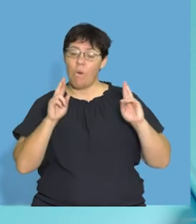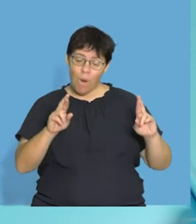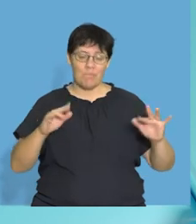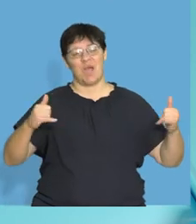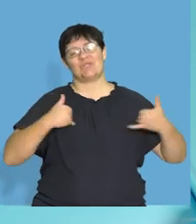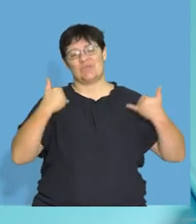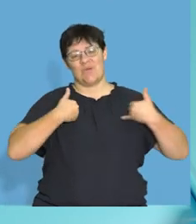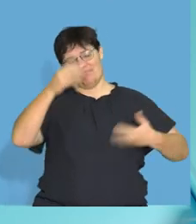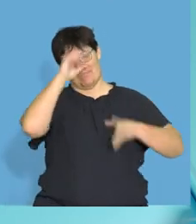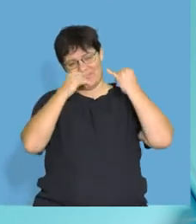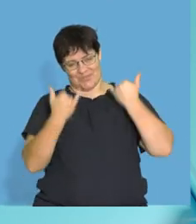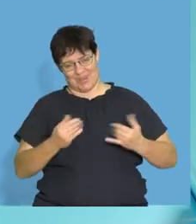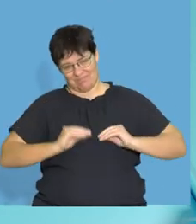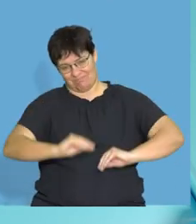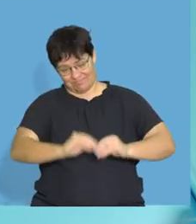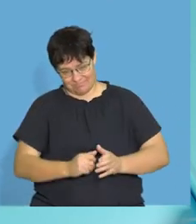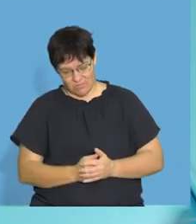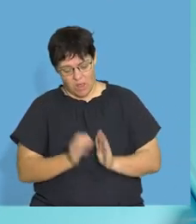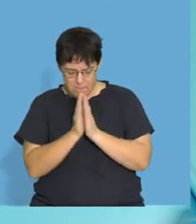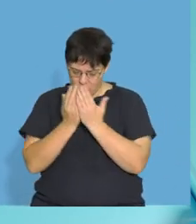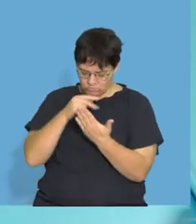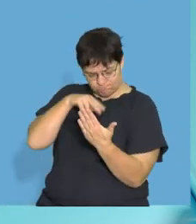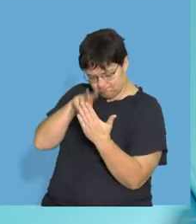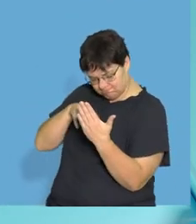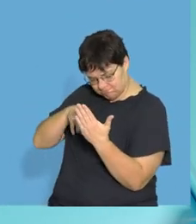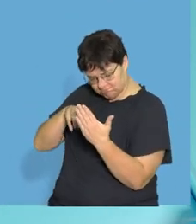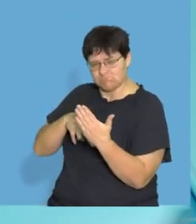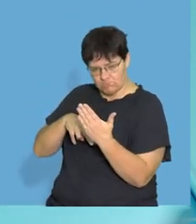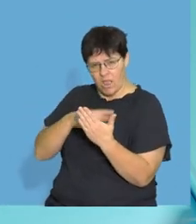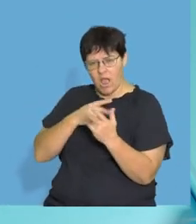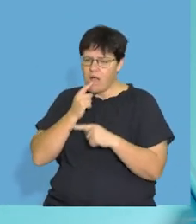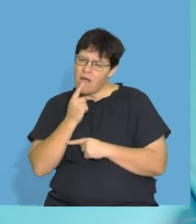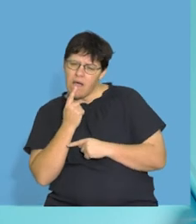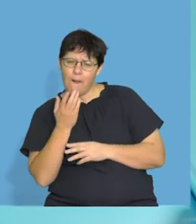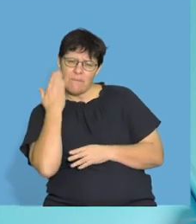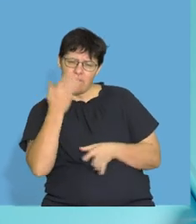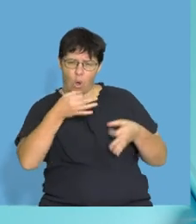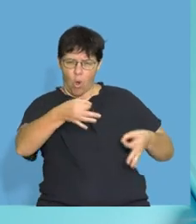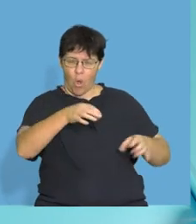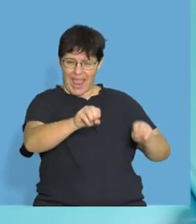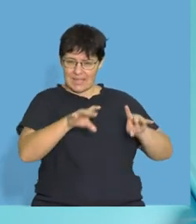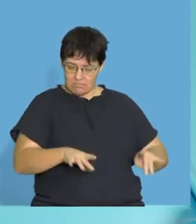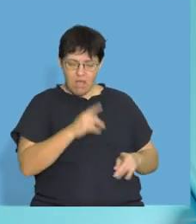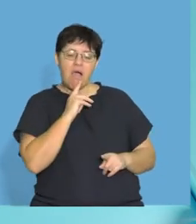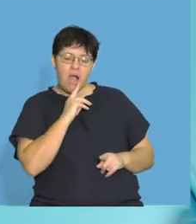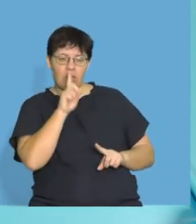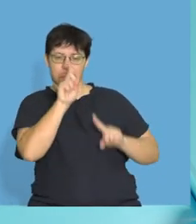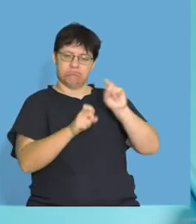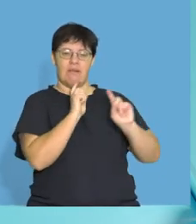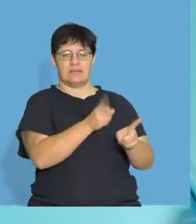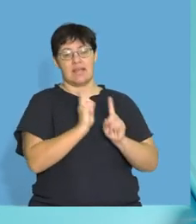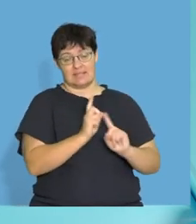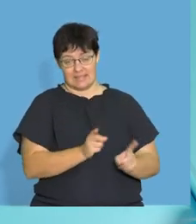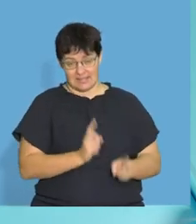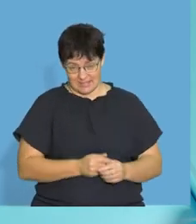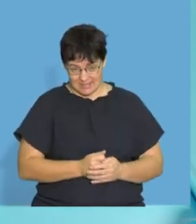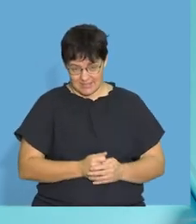enjoyed today's lesson. Go and look in your books. Go and look and see if you can find past papers and do more questions on this